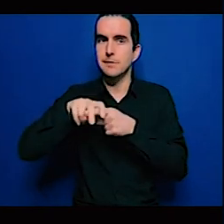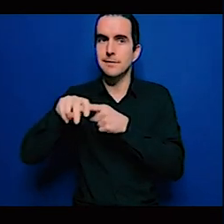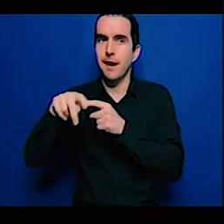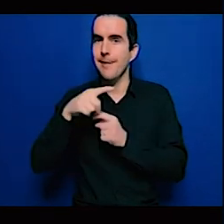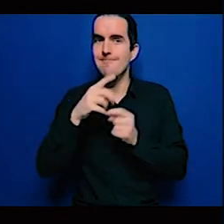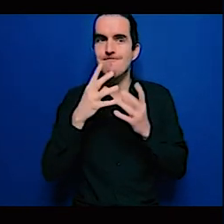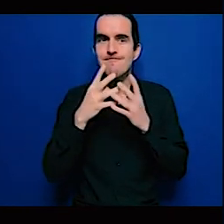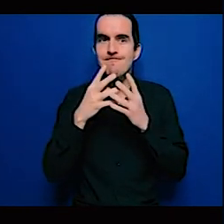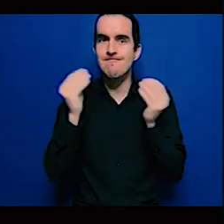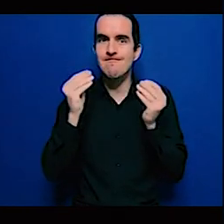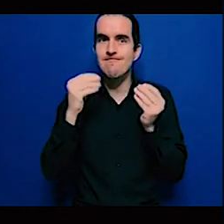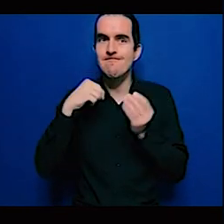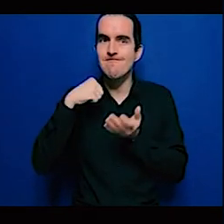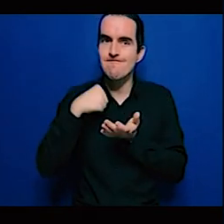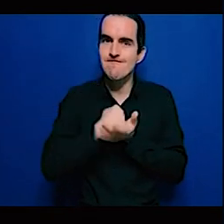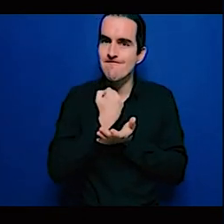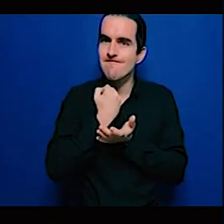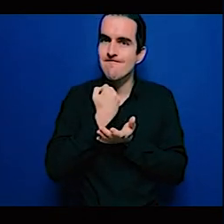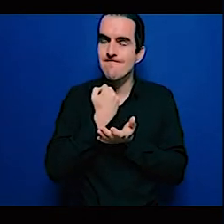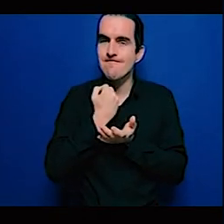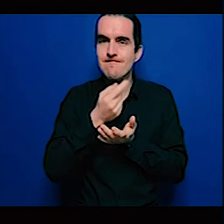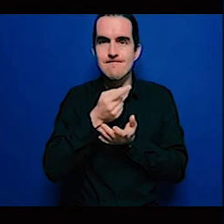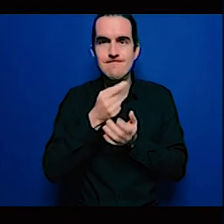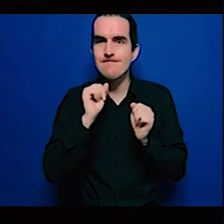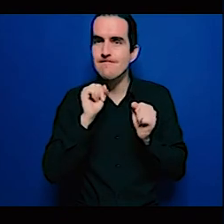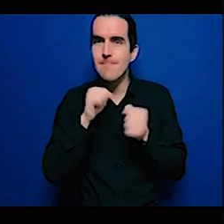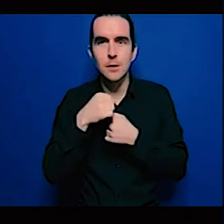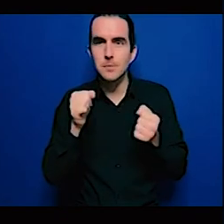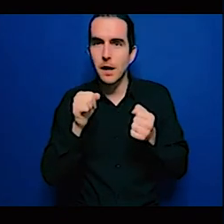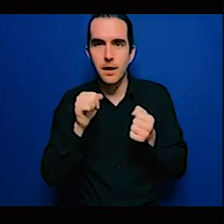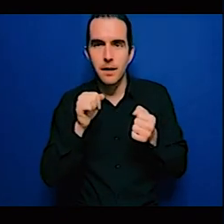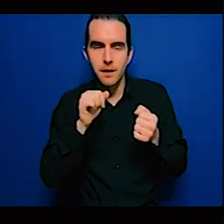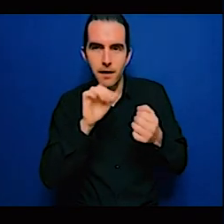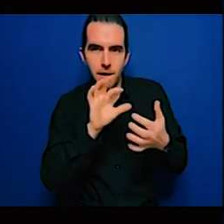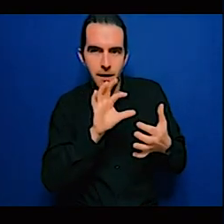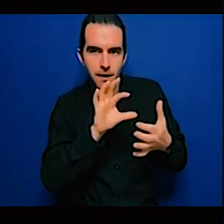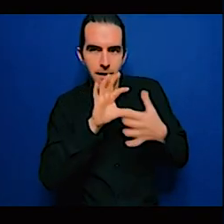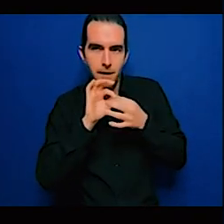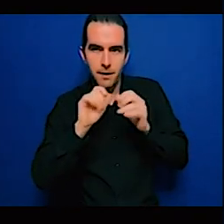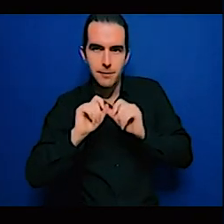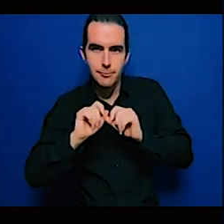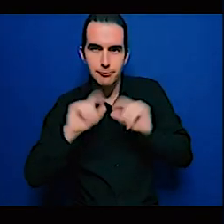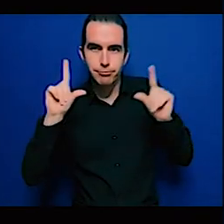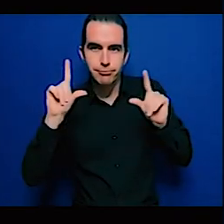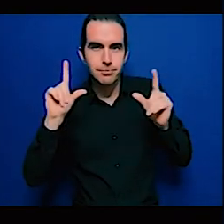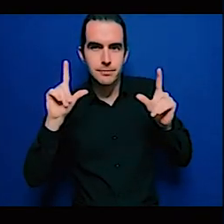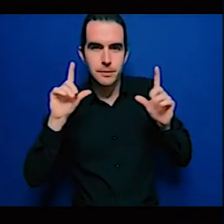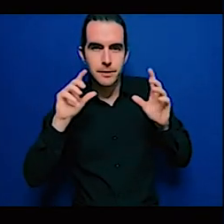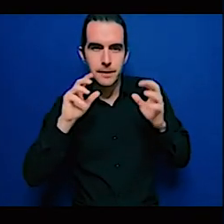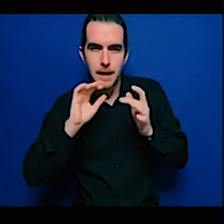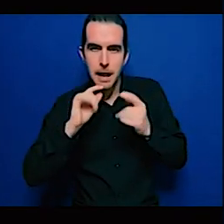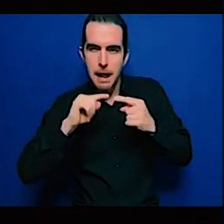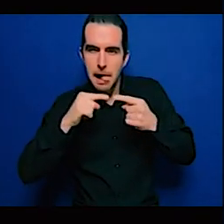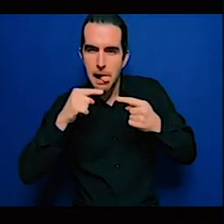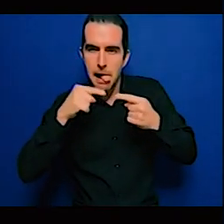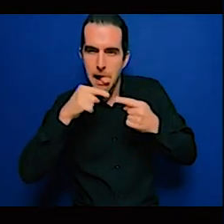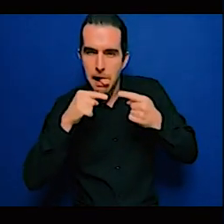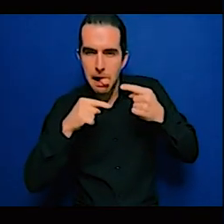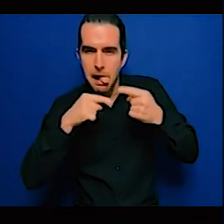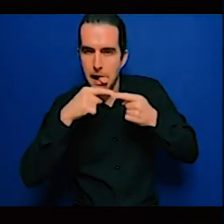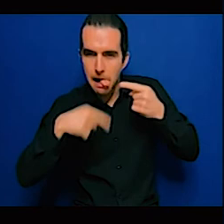he wanted to make so I'll just I'll just summarize them Cody would you like to go first before I do that and then we conclude